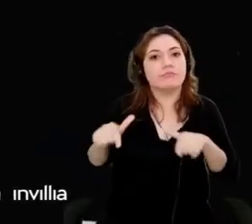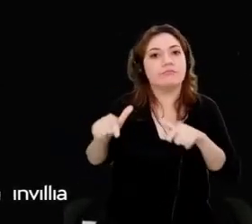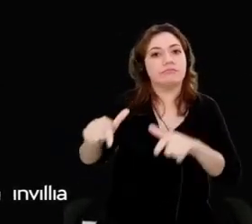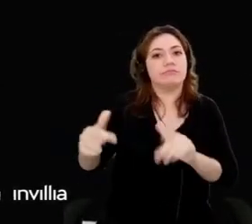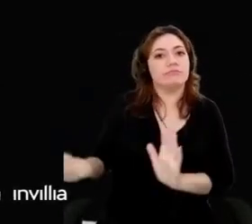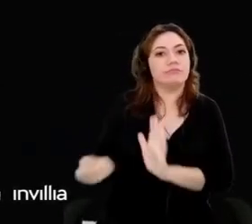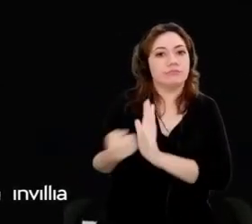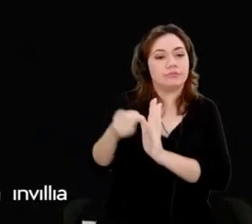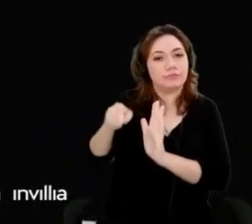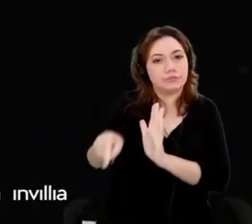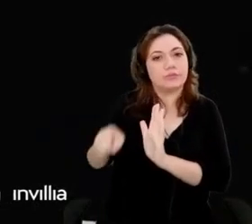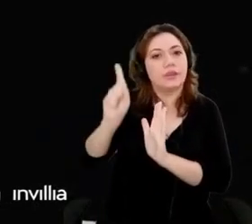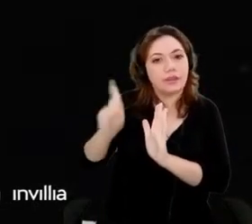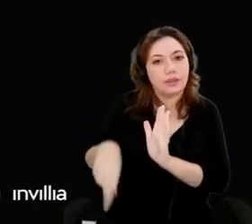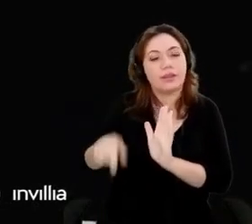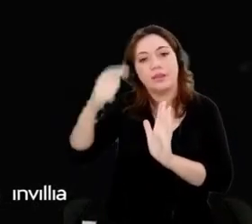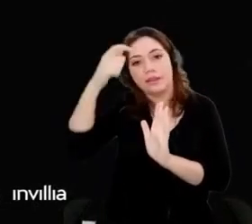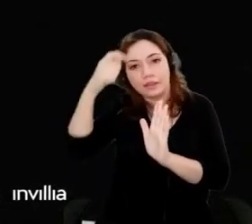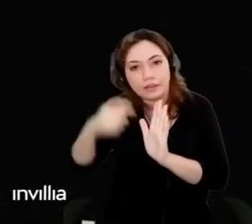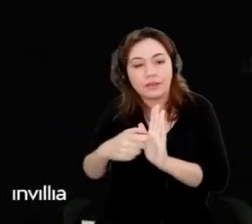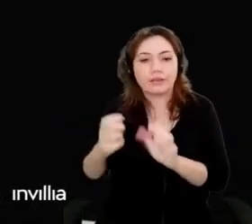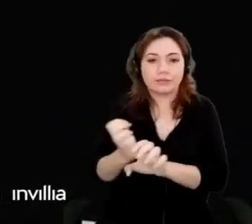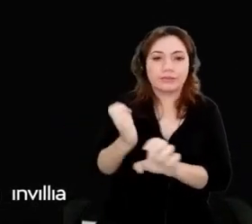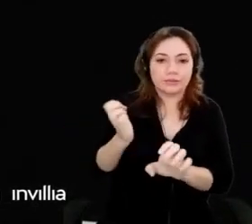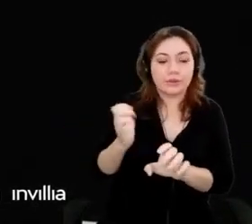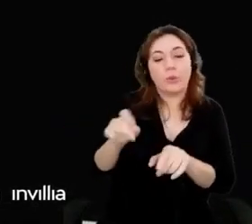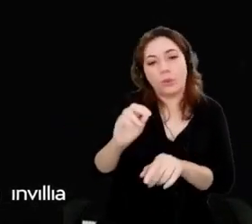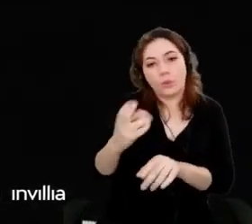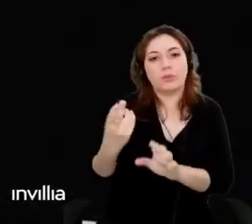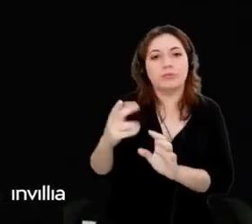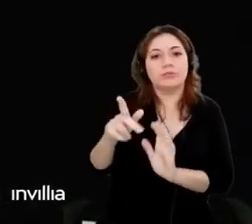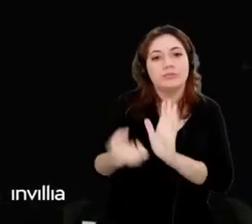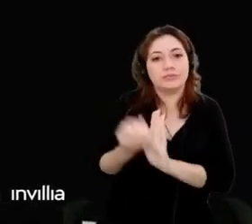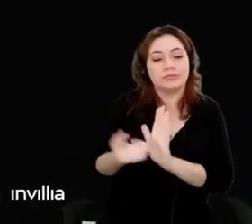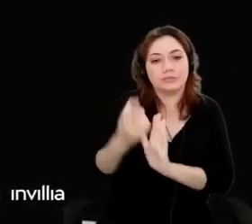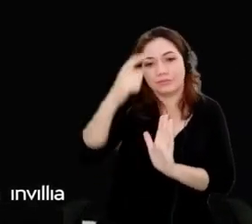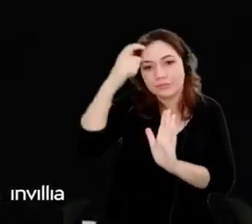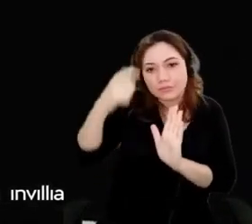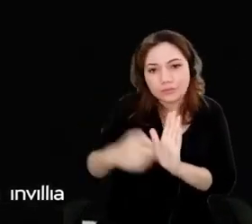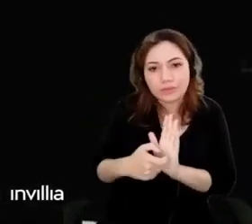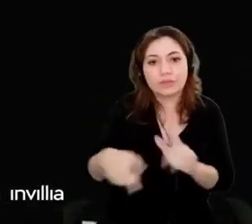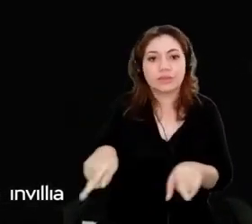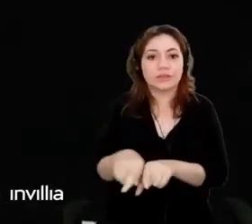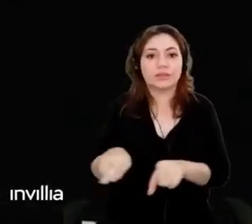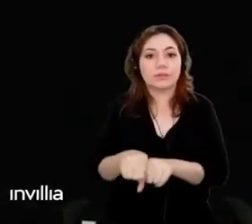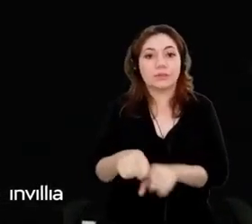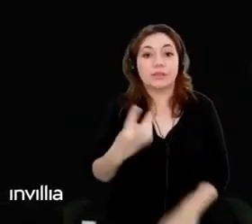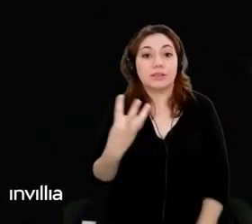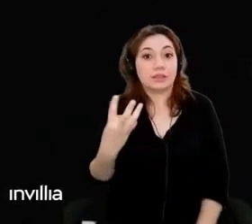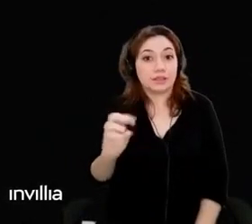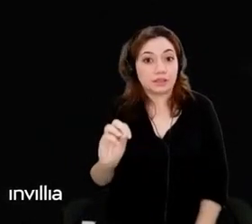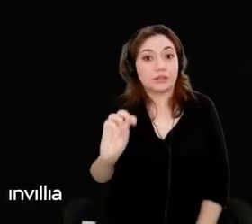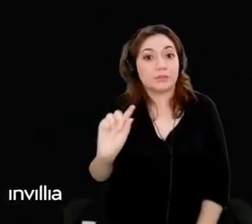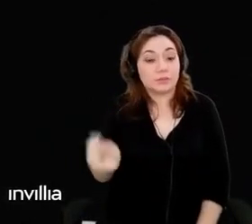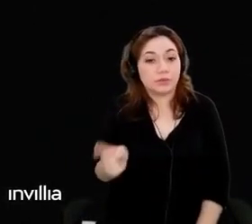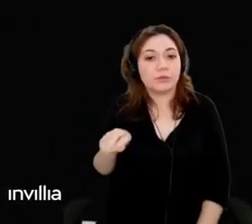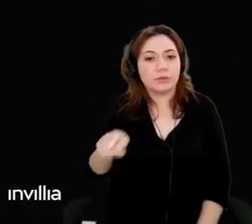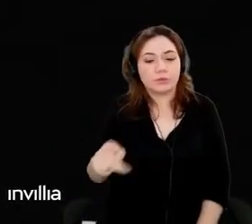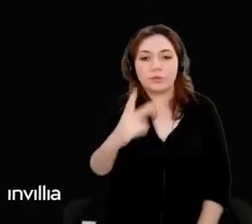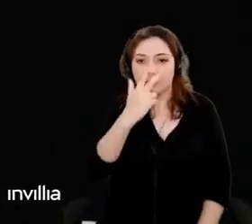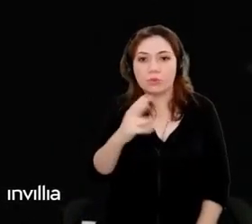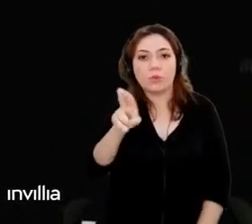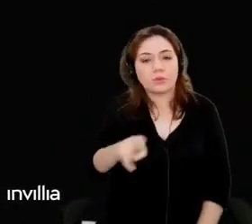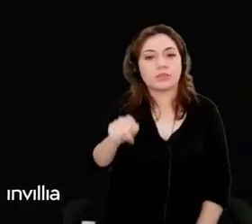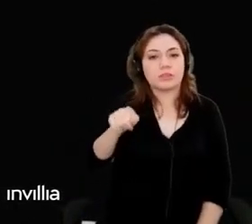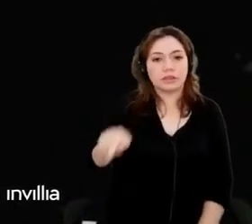Over 3,000 professionals are daily using AI Cockpit. And 47% of our top clients are